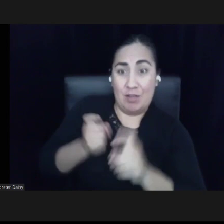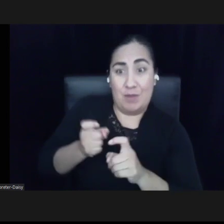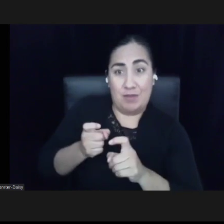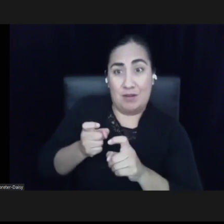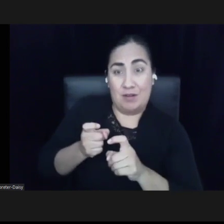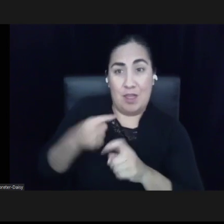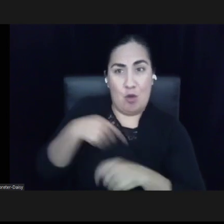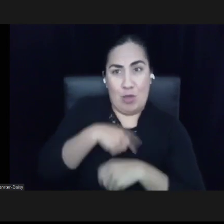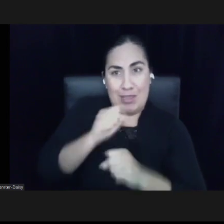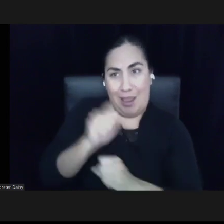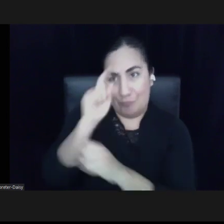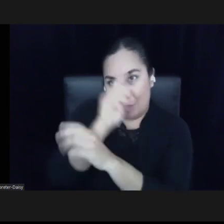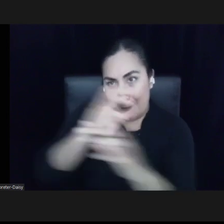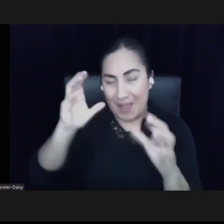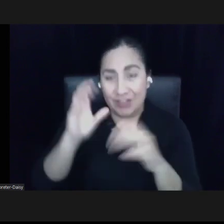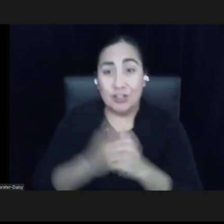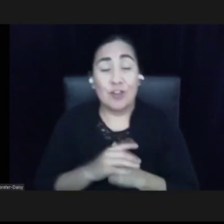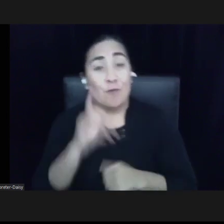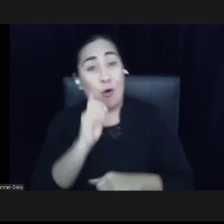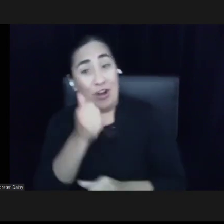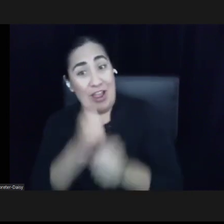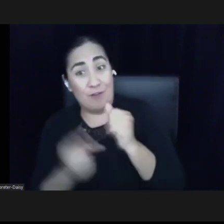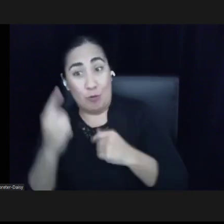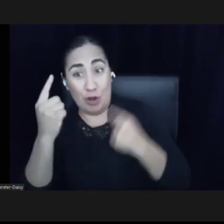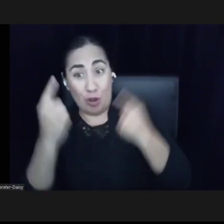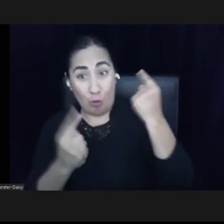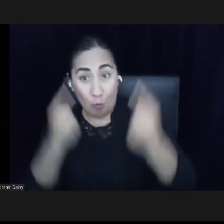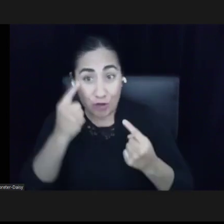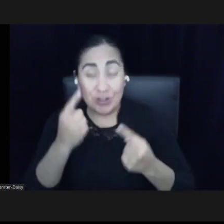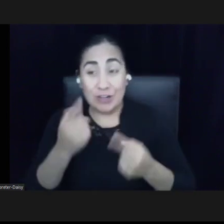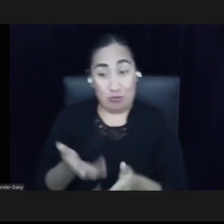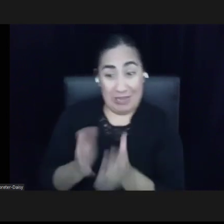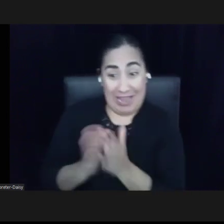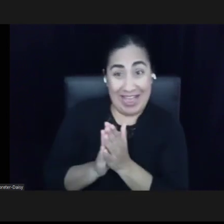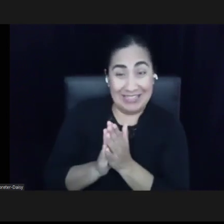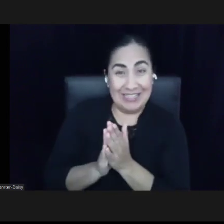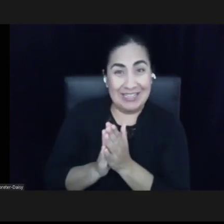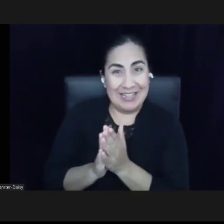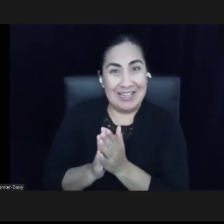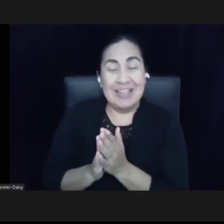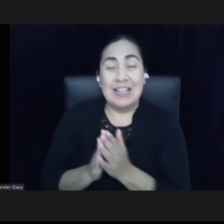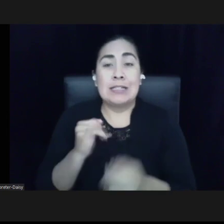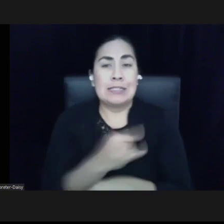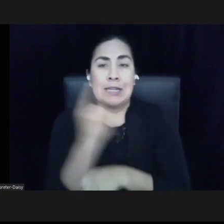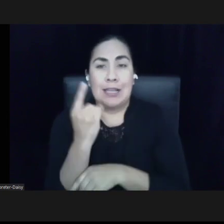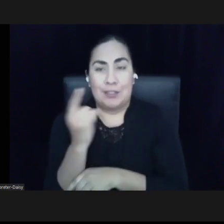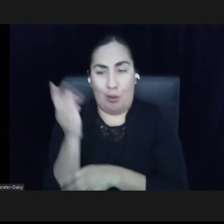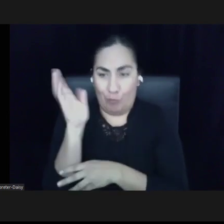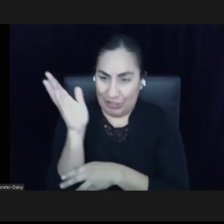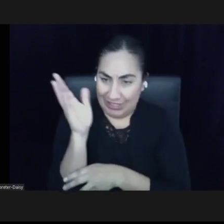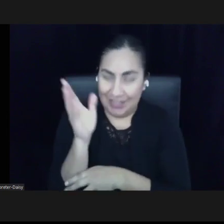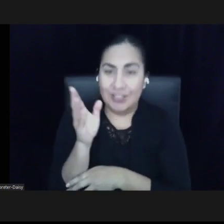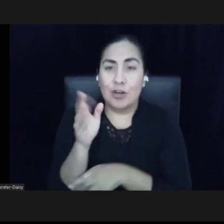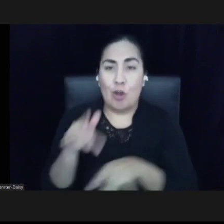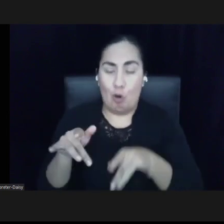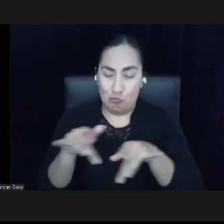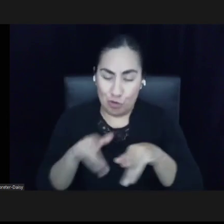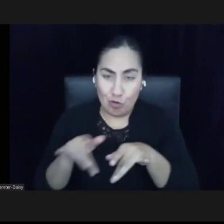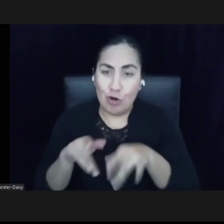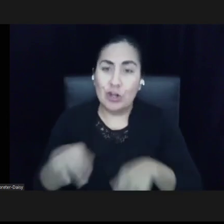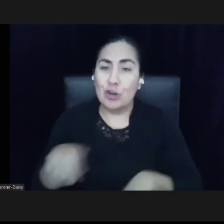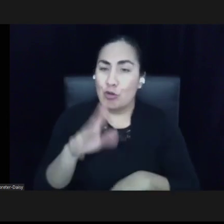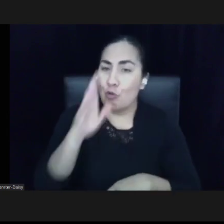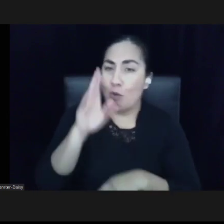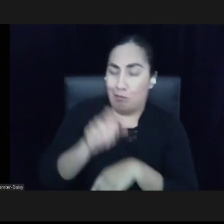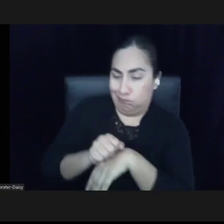And so for everyone who is wondering and who has asked, today's presentation has been recorded and you will be receiving a link to the